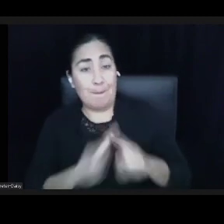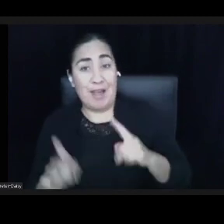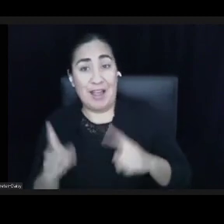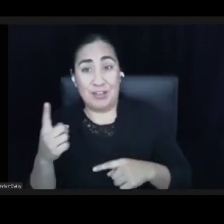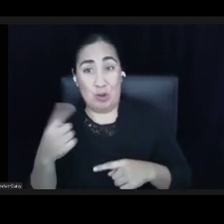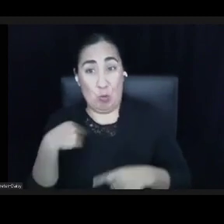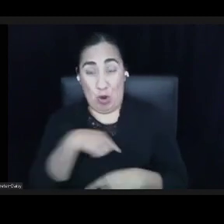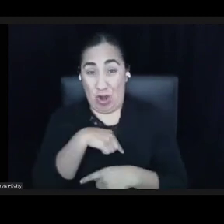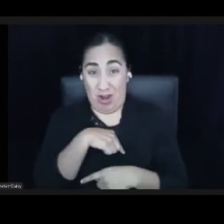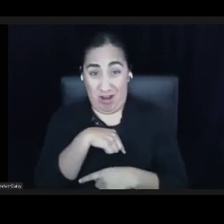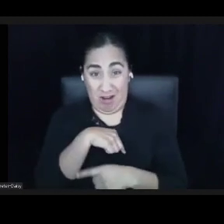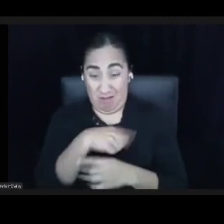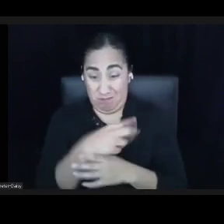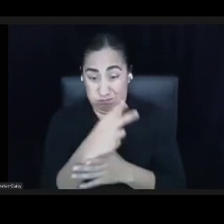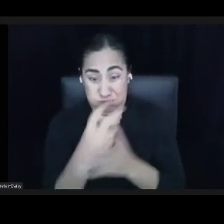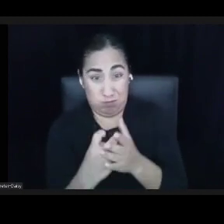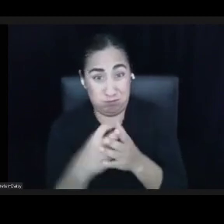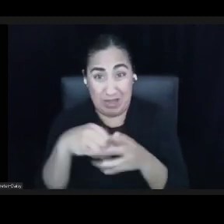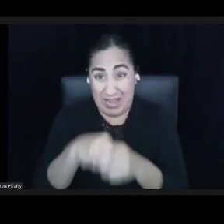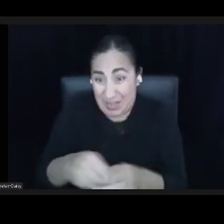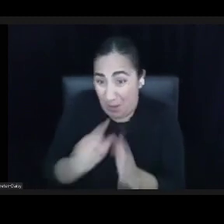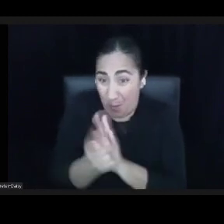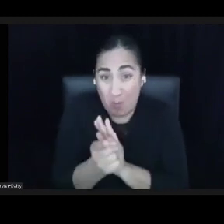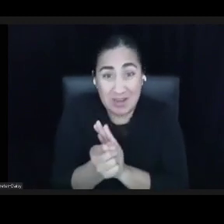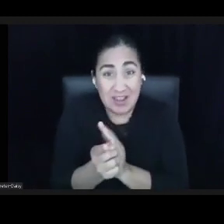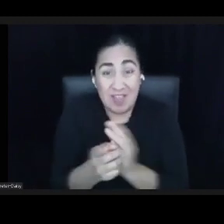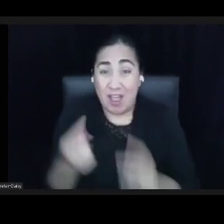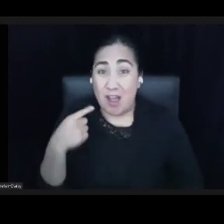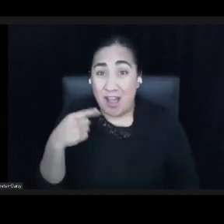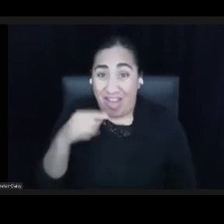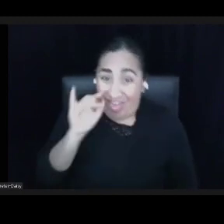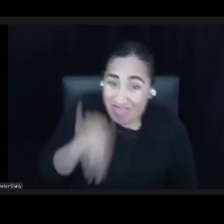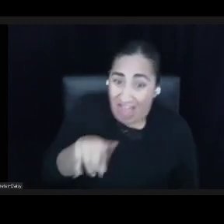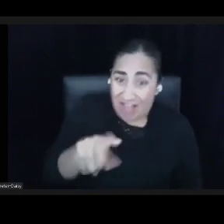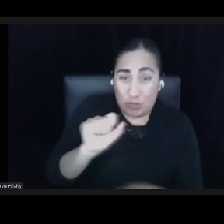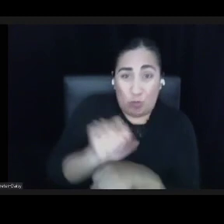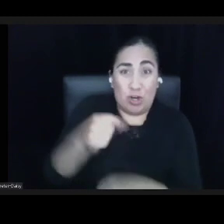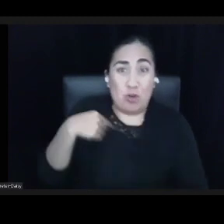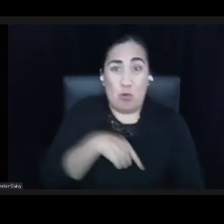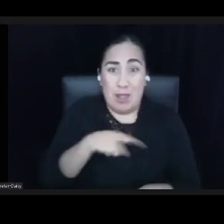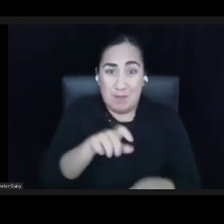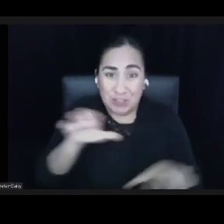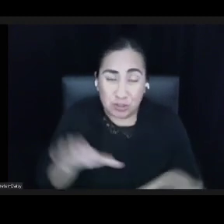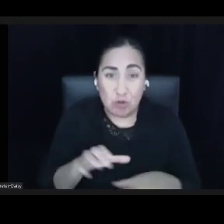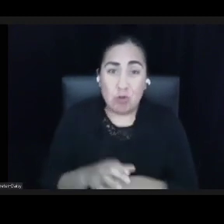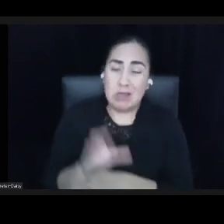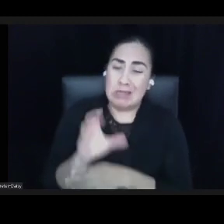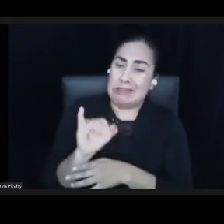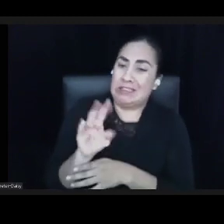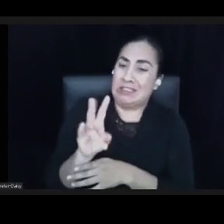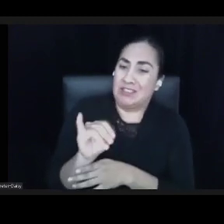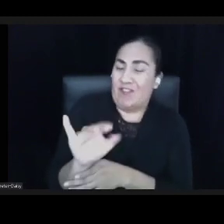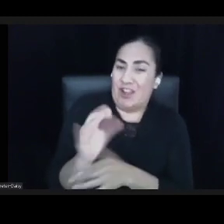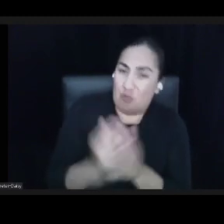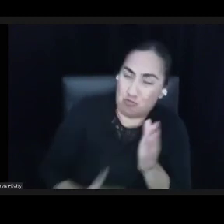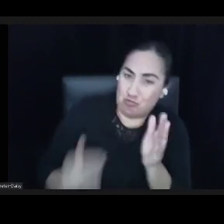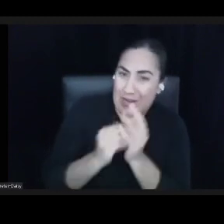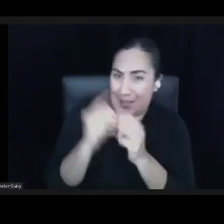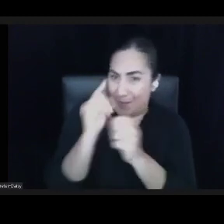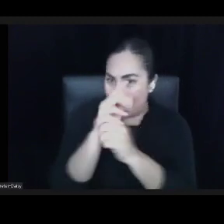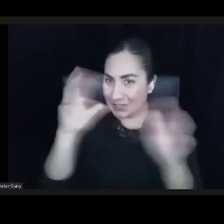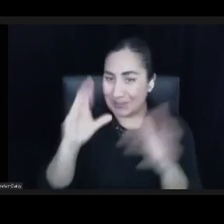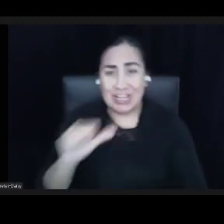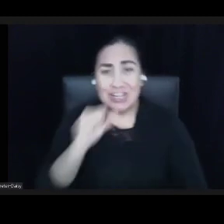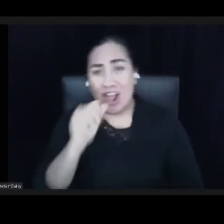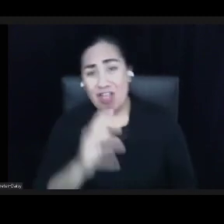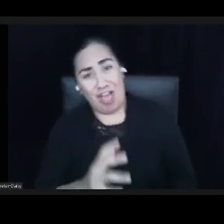moment where this is the work that we have to do. Civic reimagination is not a luxury